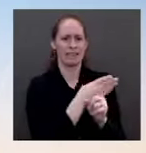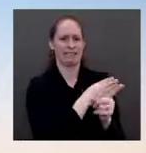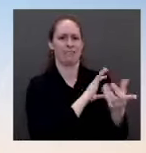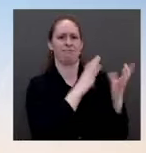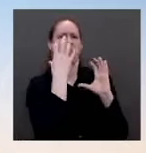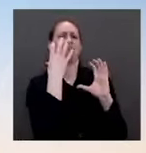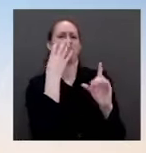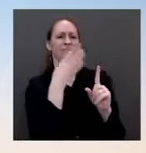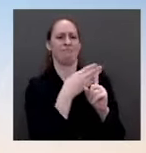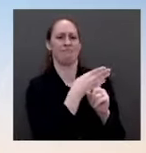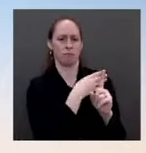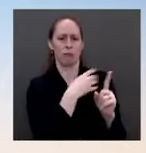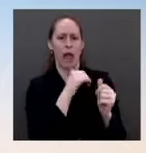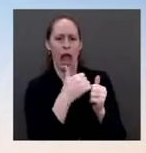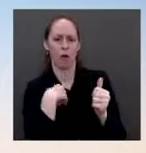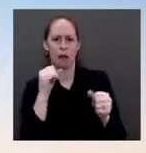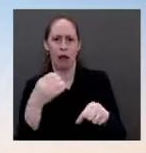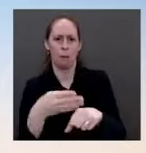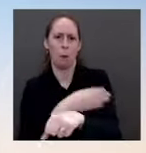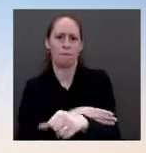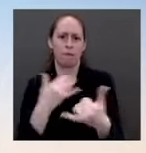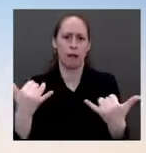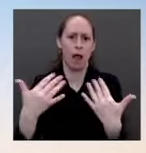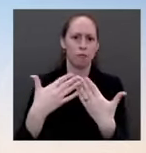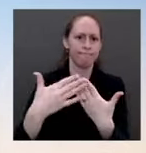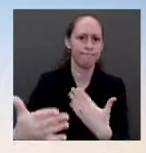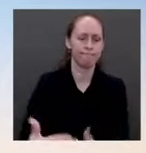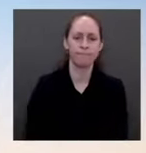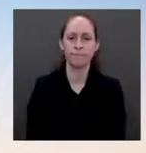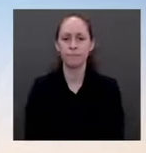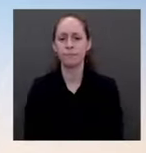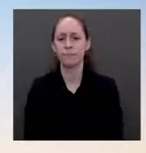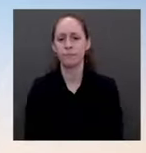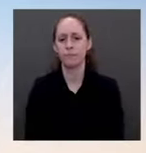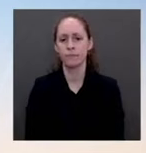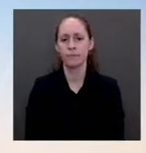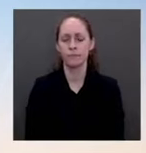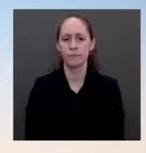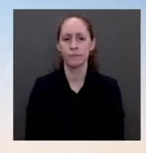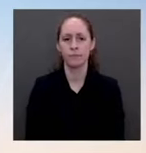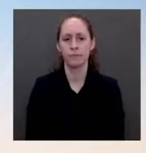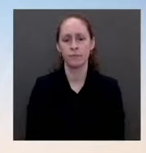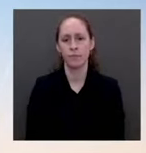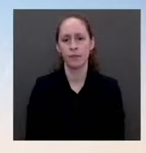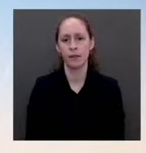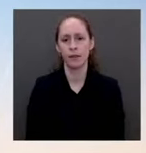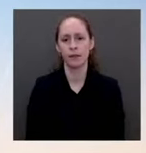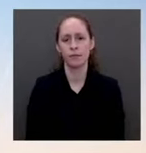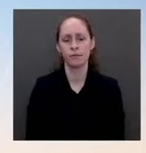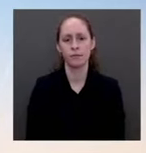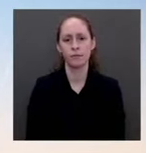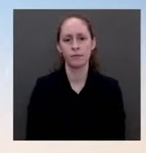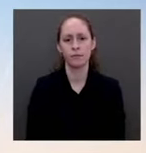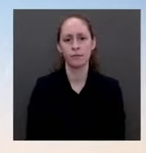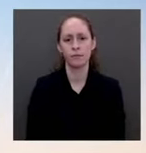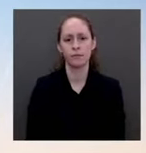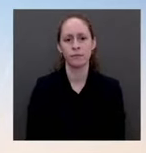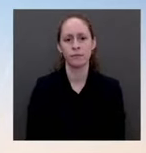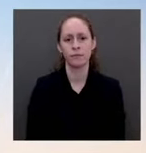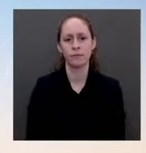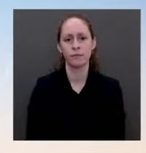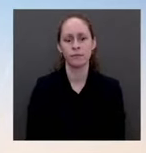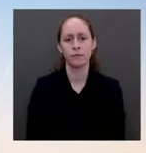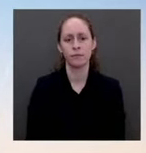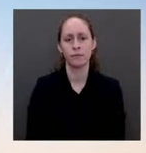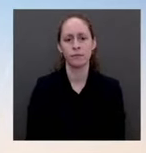yesterday that he's not ready to lift tariffs on Chinese imports, but the Chinese Ministry of Commerce fired back and said that if he were to do so, it might